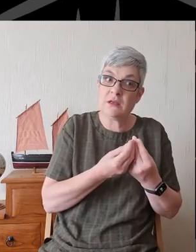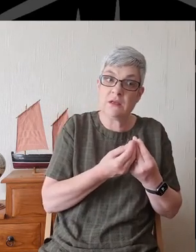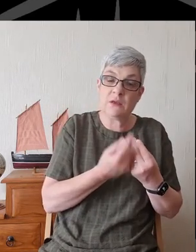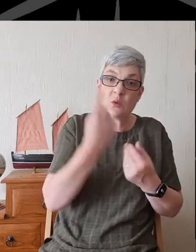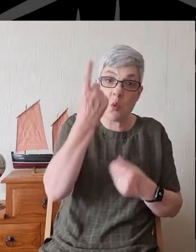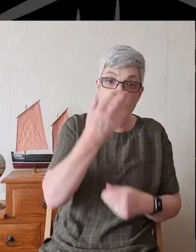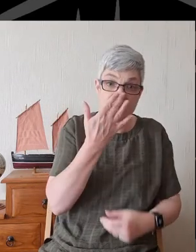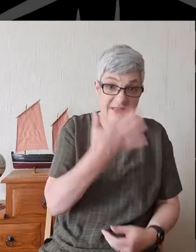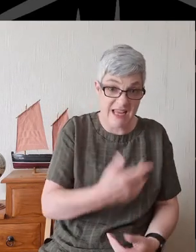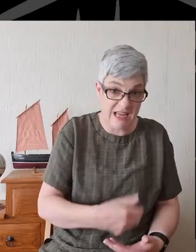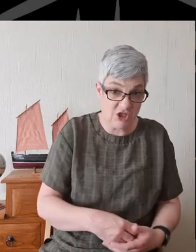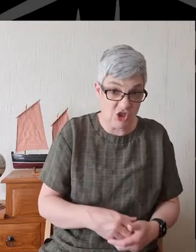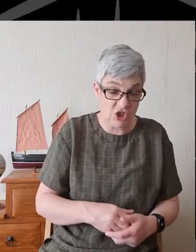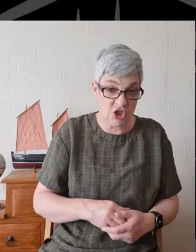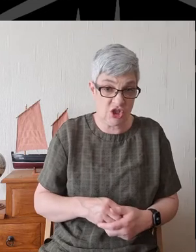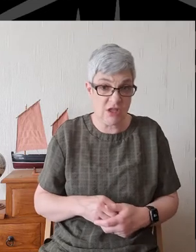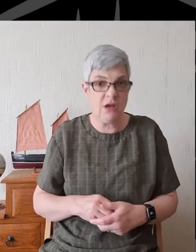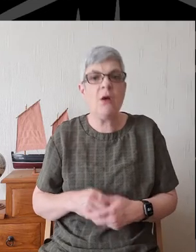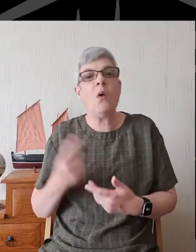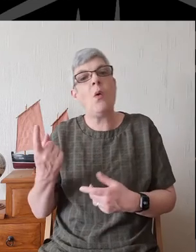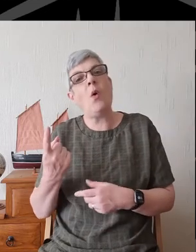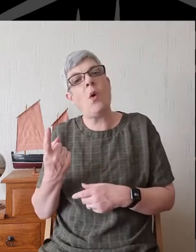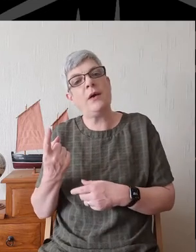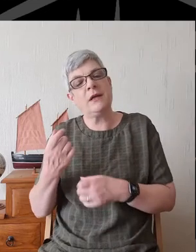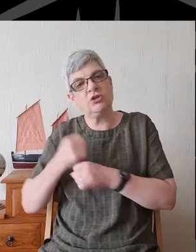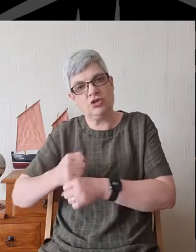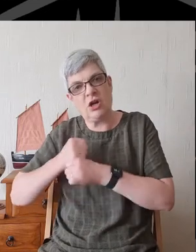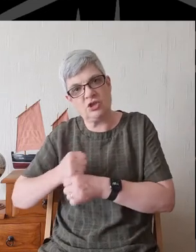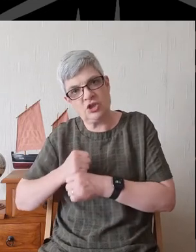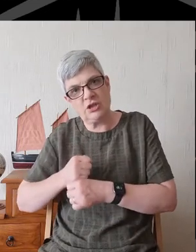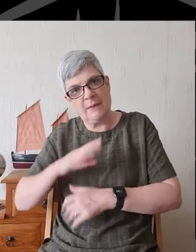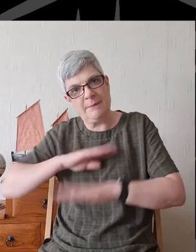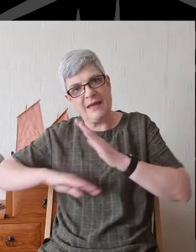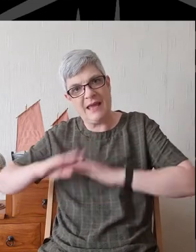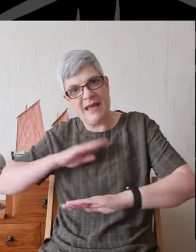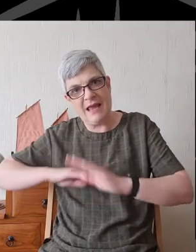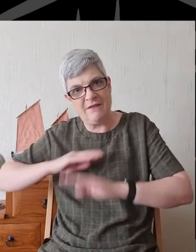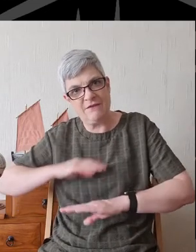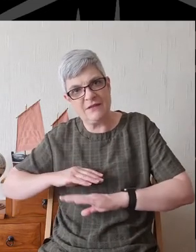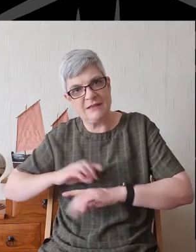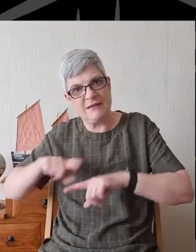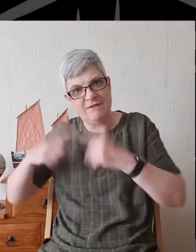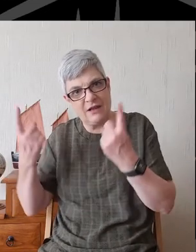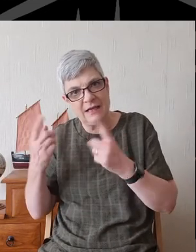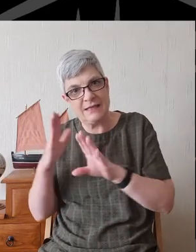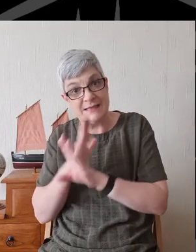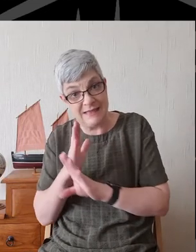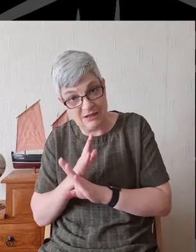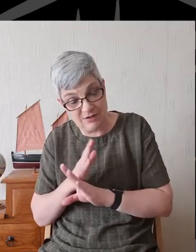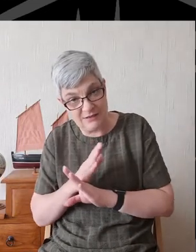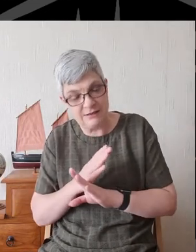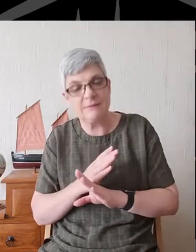one. Or a church that has behaved differently in secret, scene two.